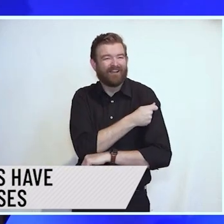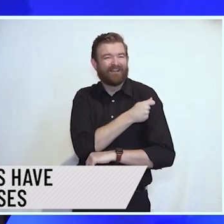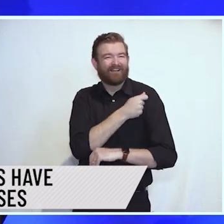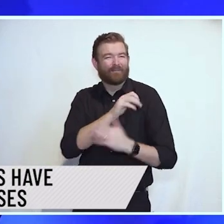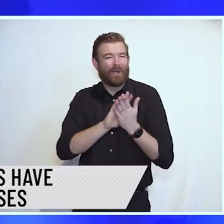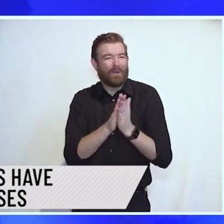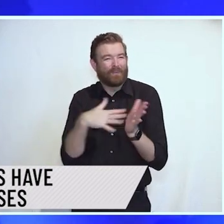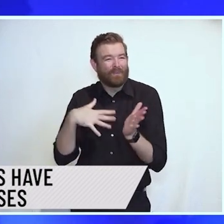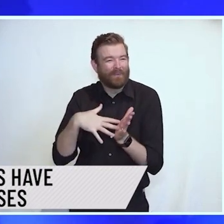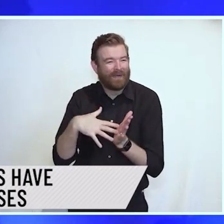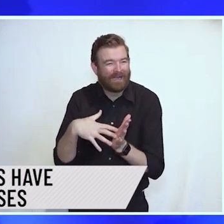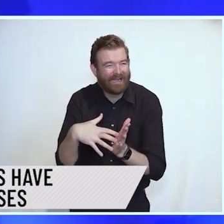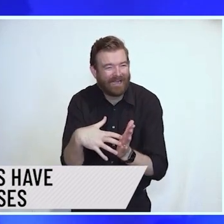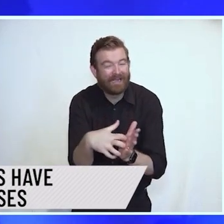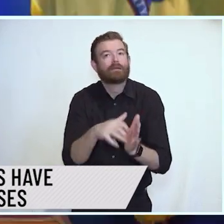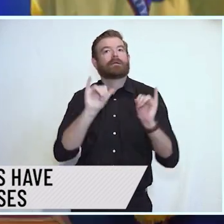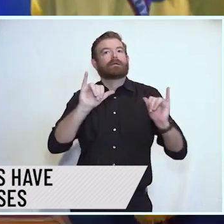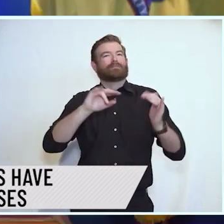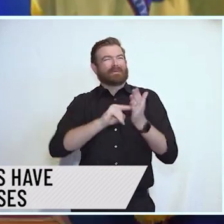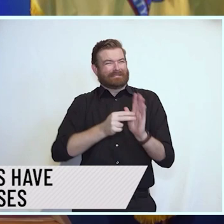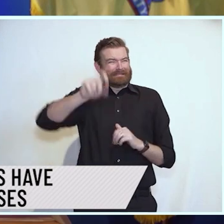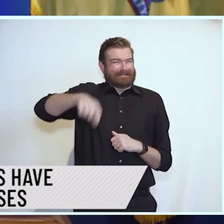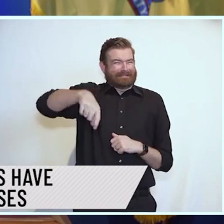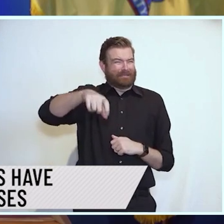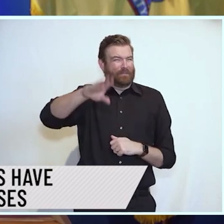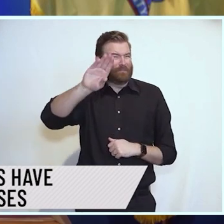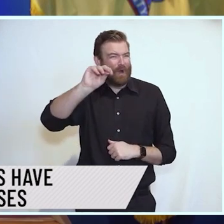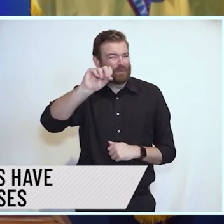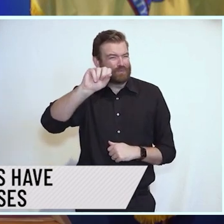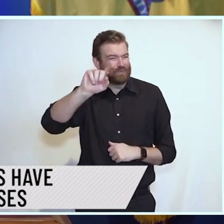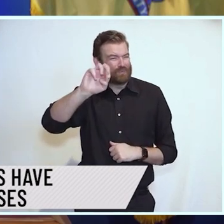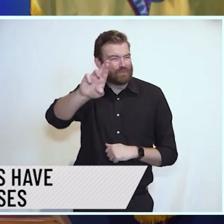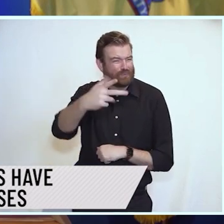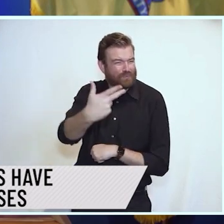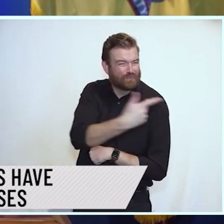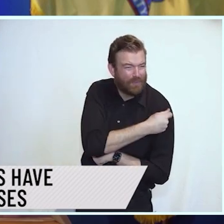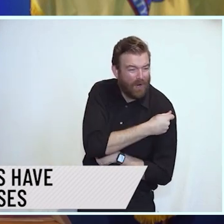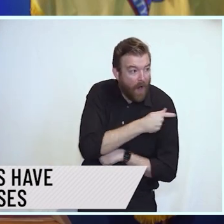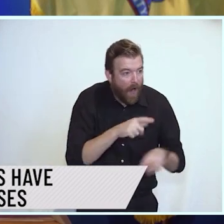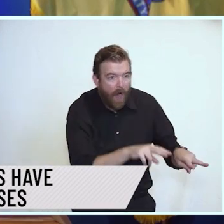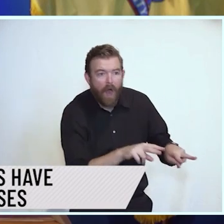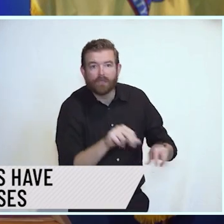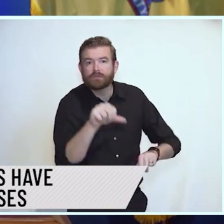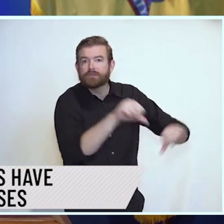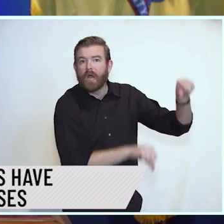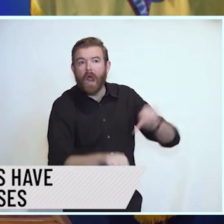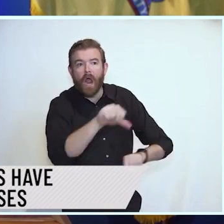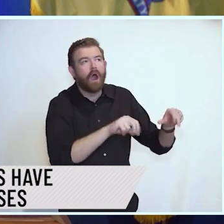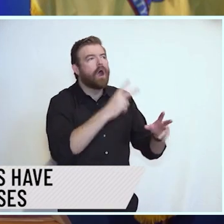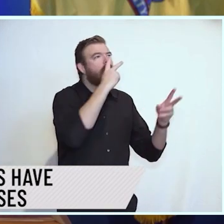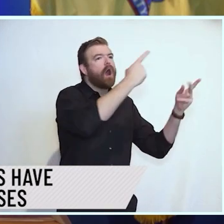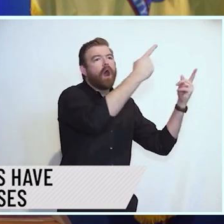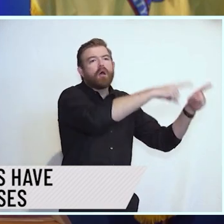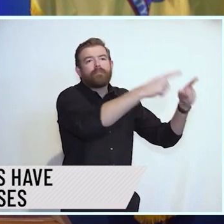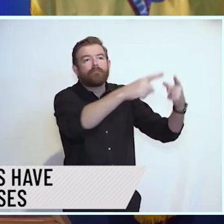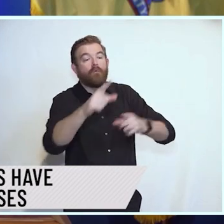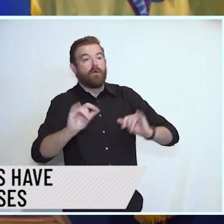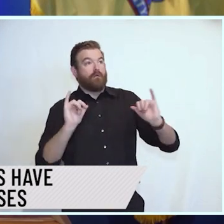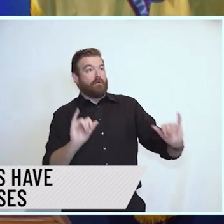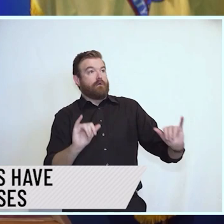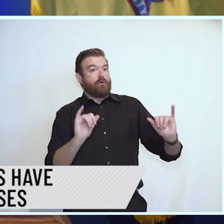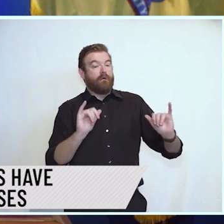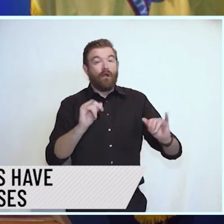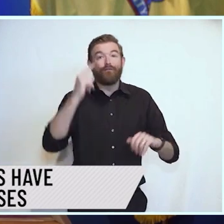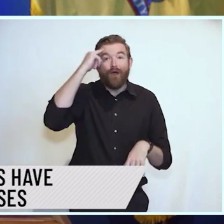ever that you get your booster shot. Science and reality tell us what we once called full vaccination is no longer that.